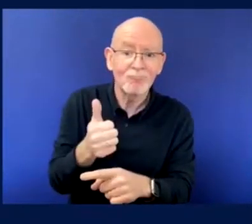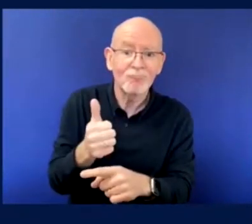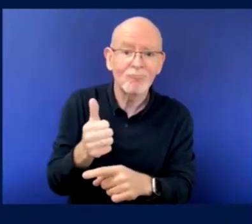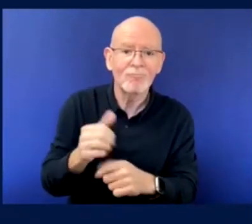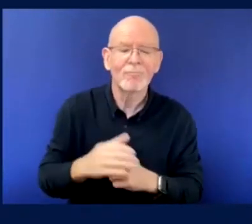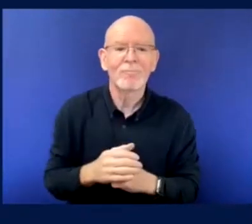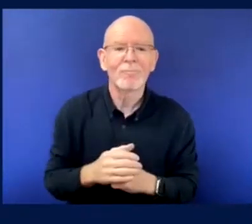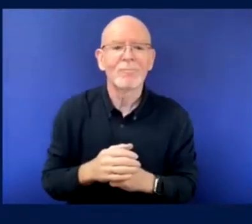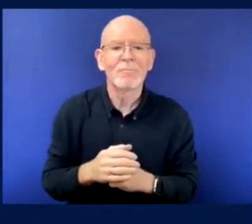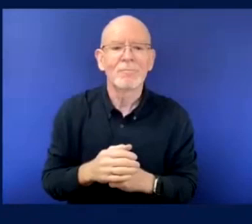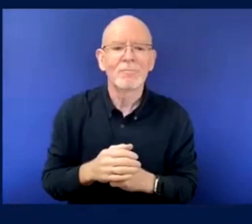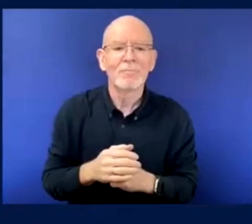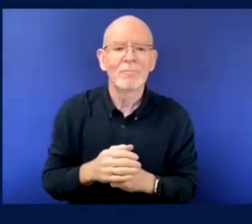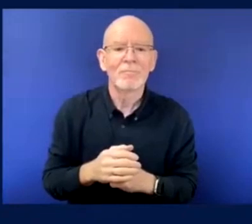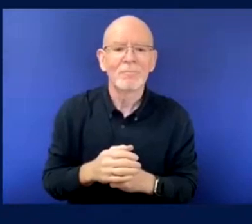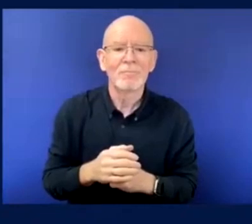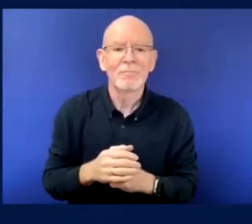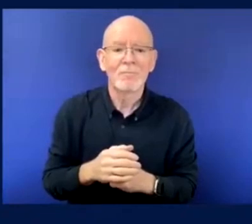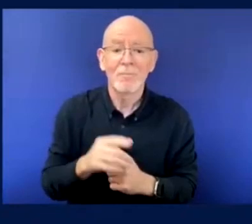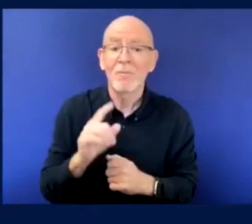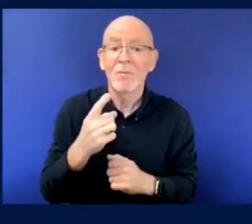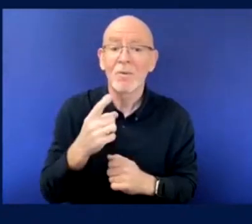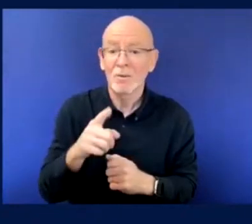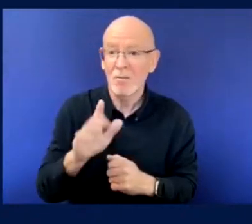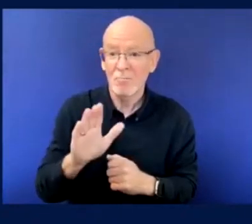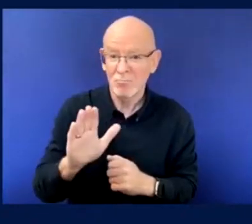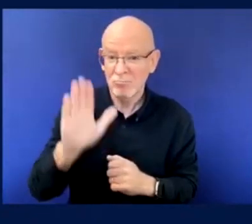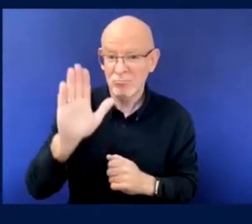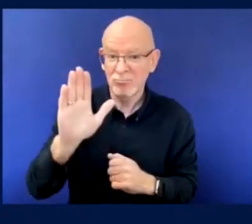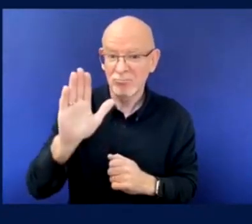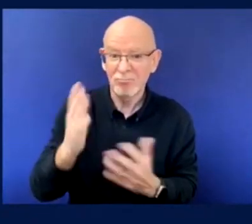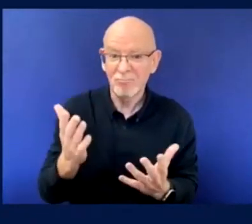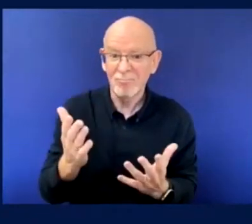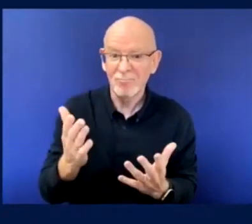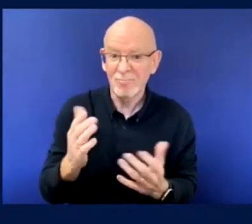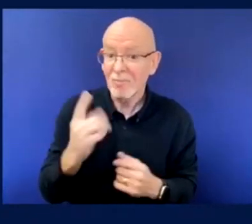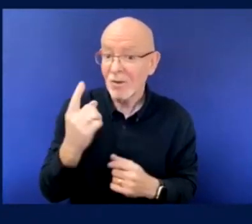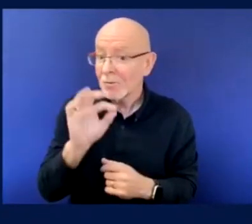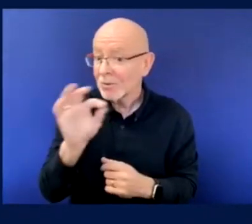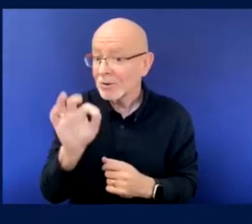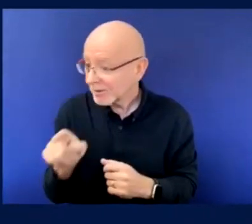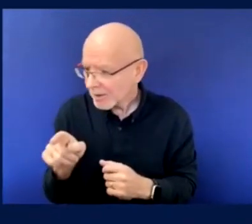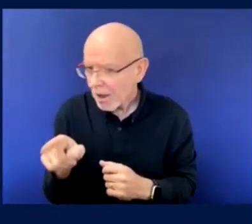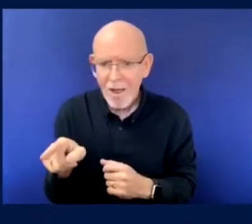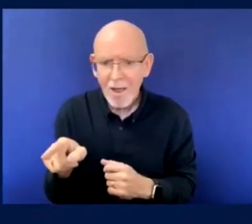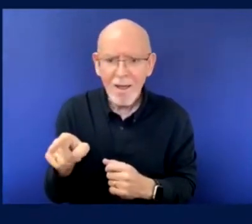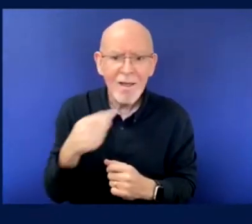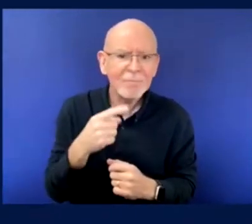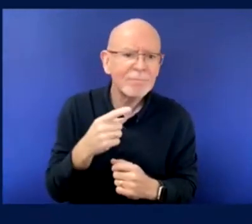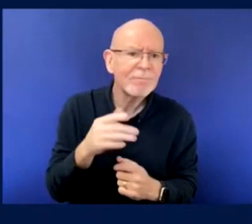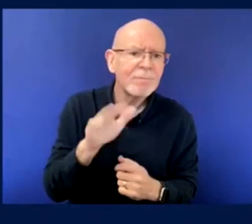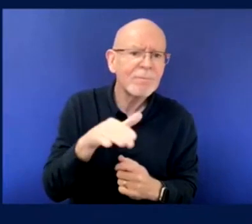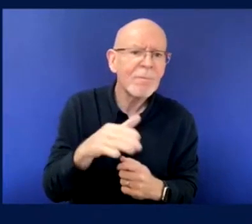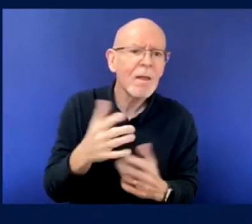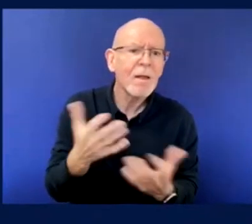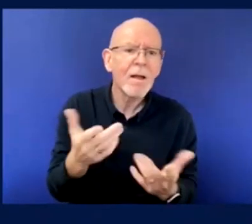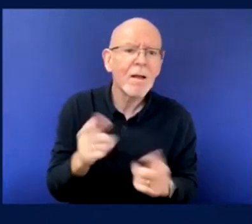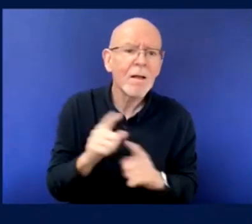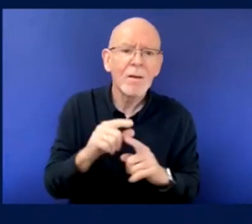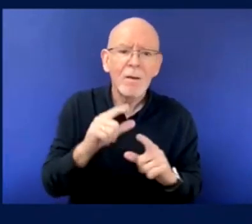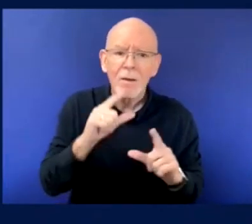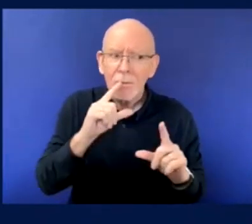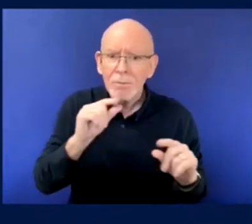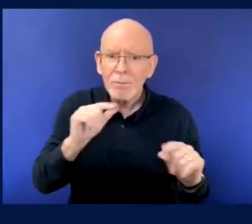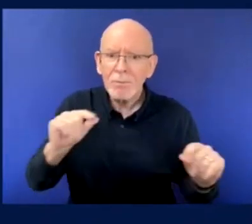that our supporters wouldn't attend to a game and whether that influences a positive or a negative experience. So how